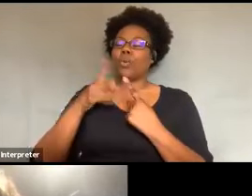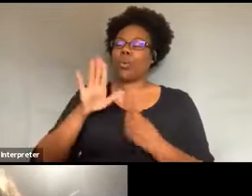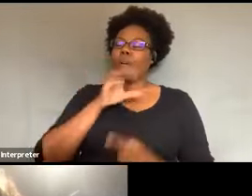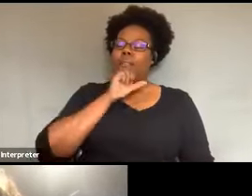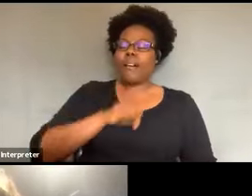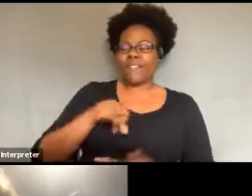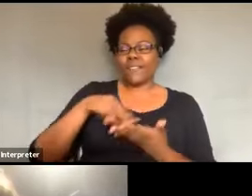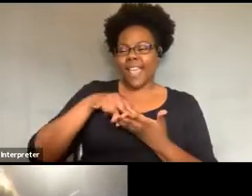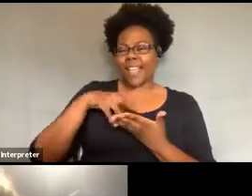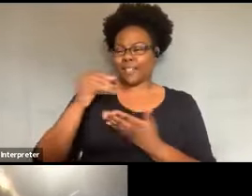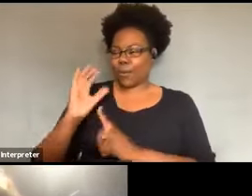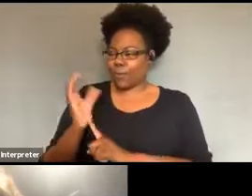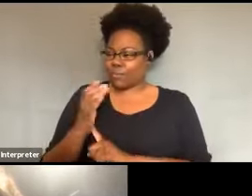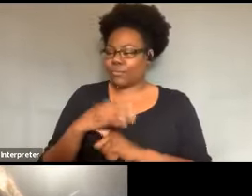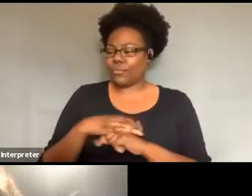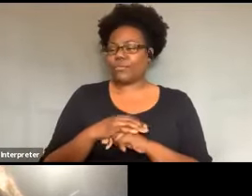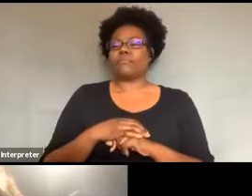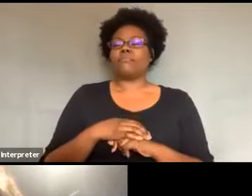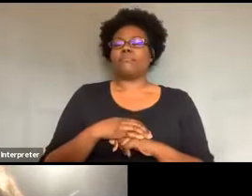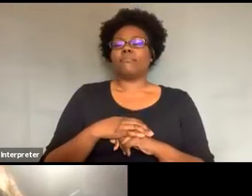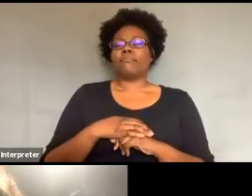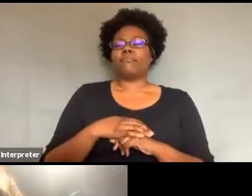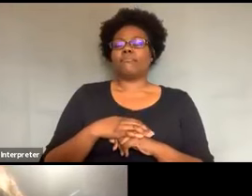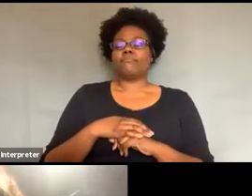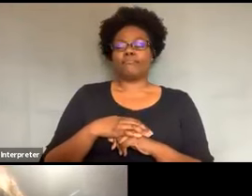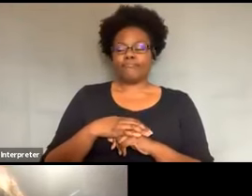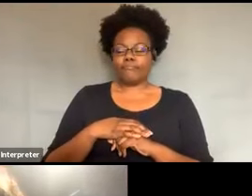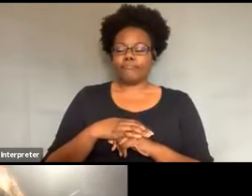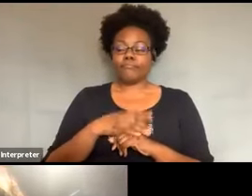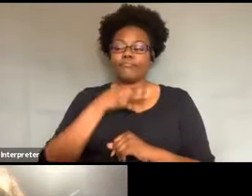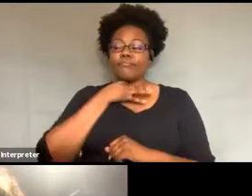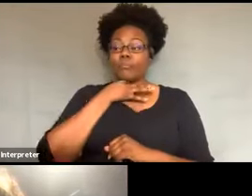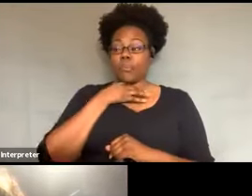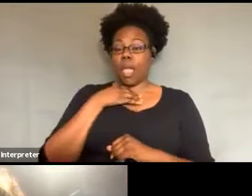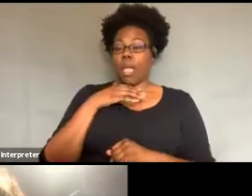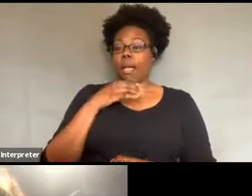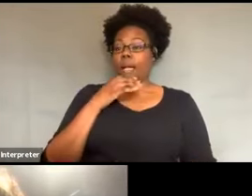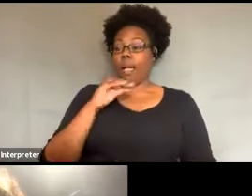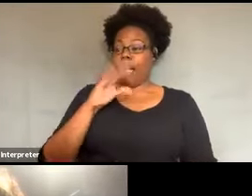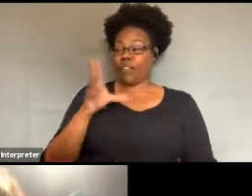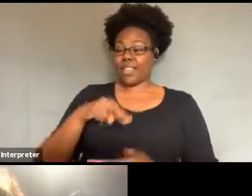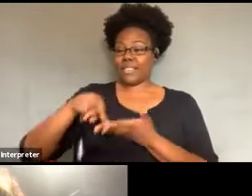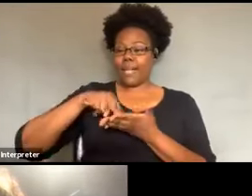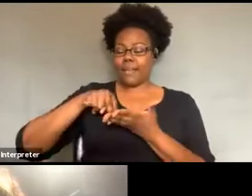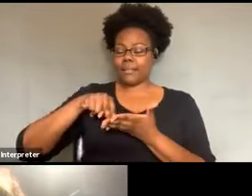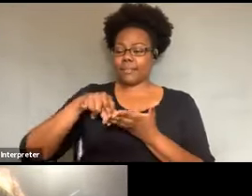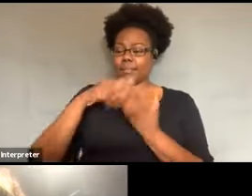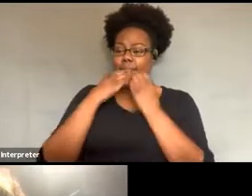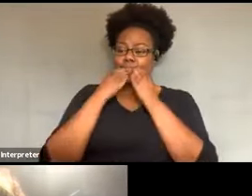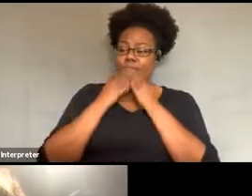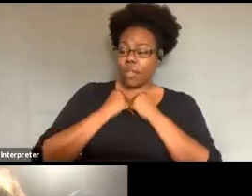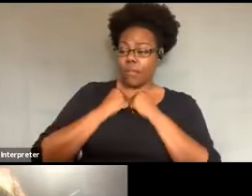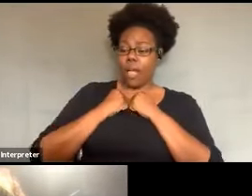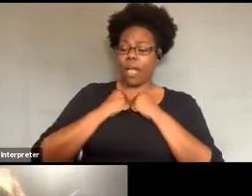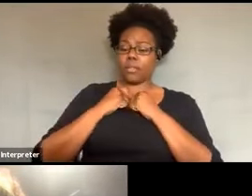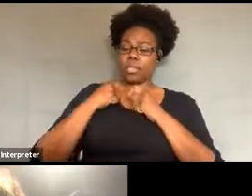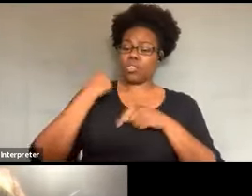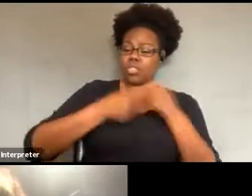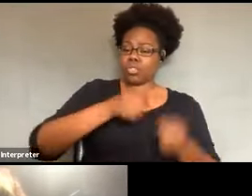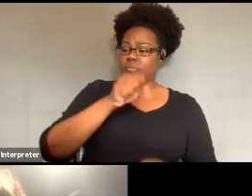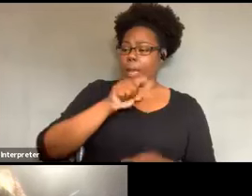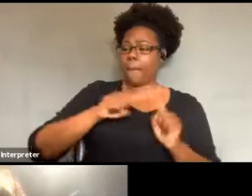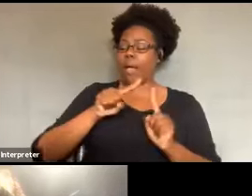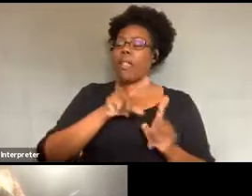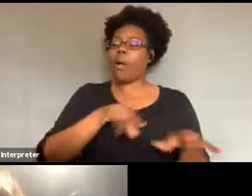down a little bit. How important is it to you that African dance be preserved, not only as a tradition, but also as